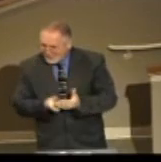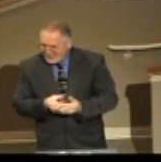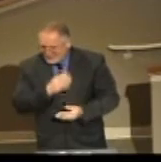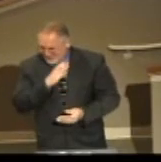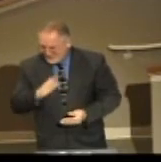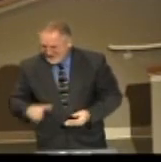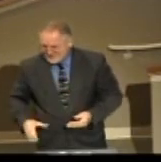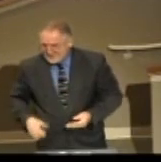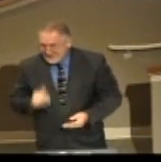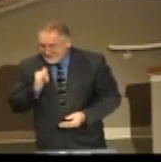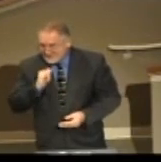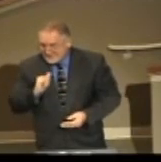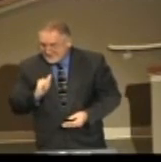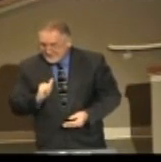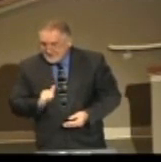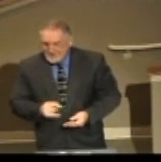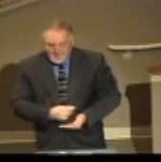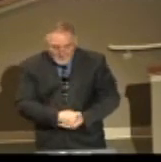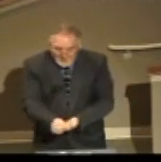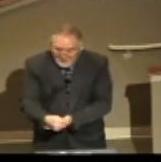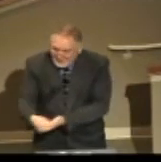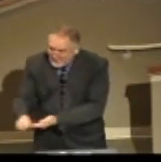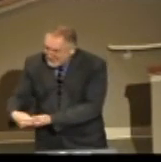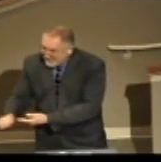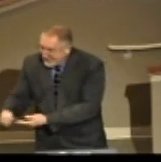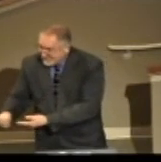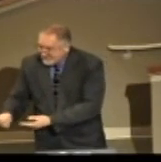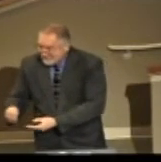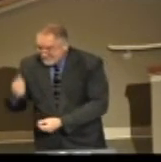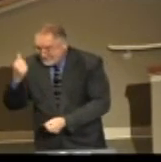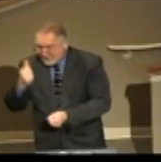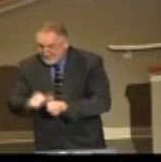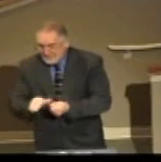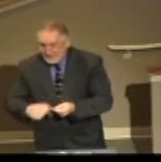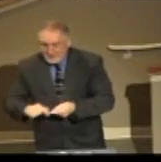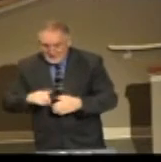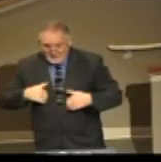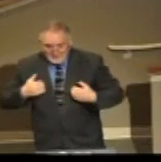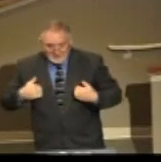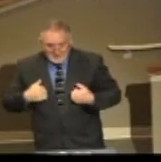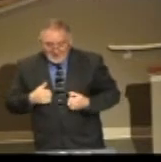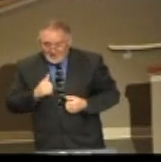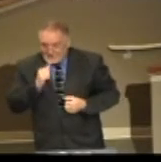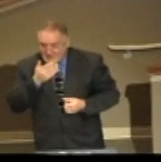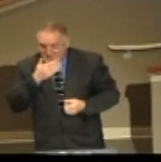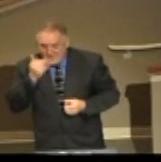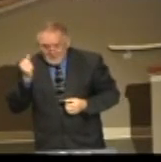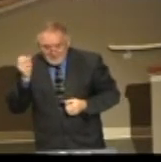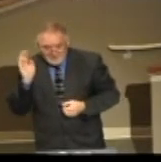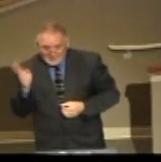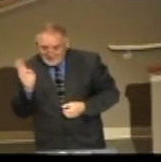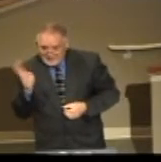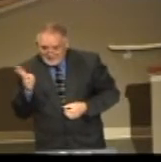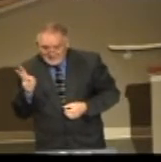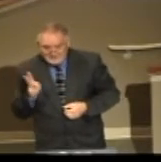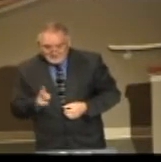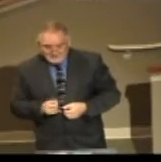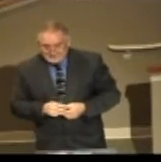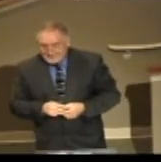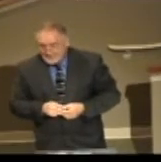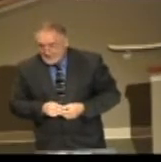someone about Jesus. I never will forget my young days of witnessing. We're not the best in the world. I still don't know if I'm good at it or not.